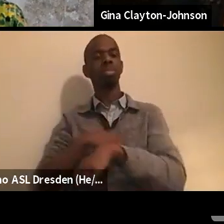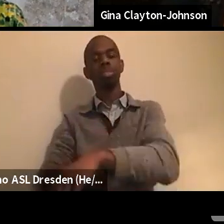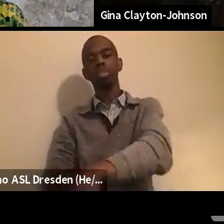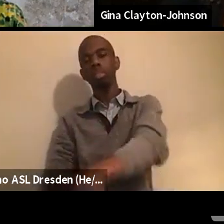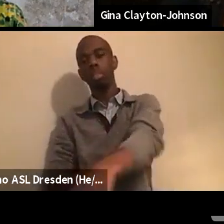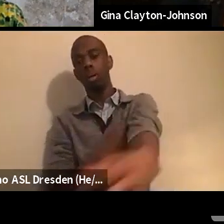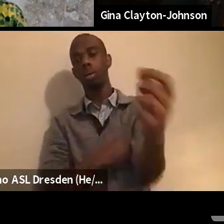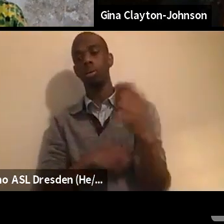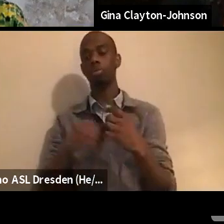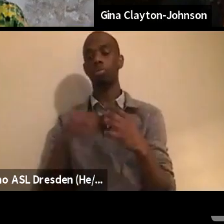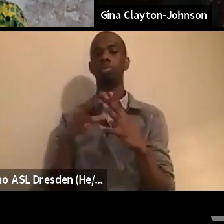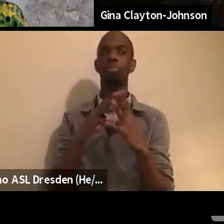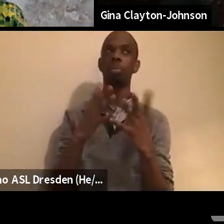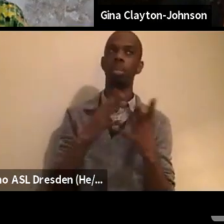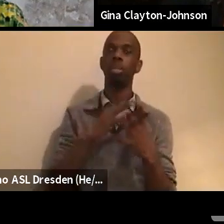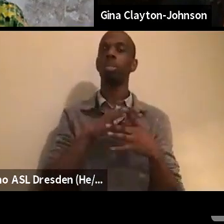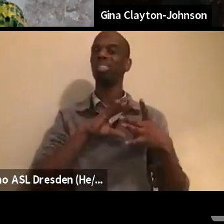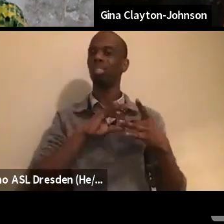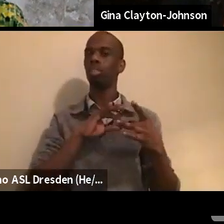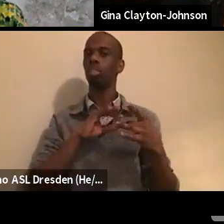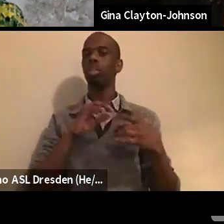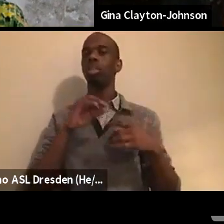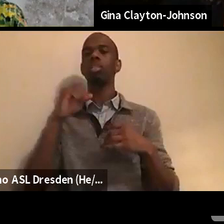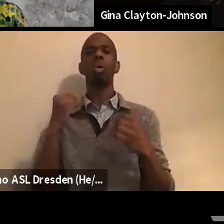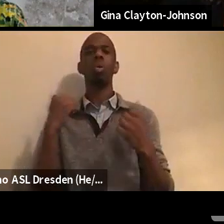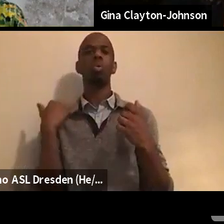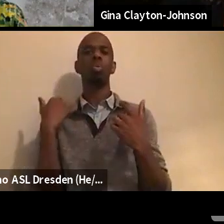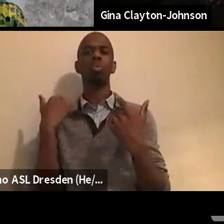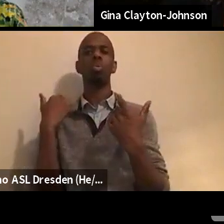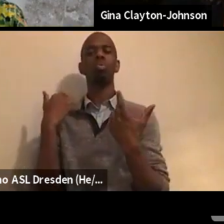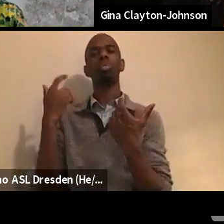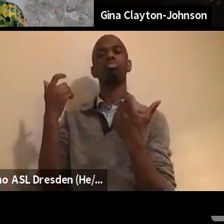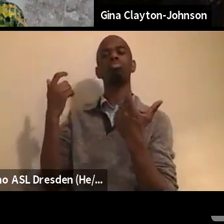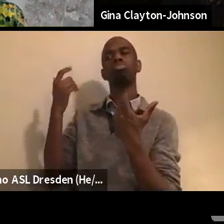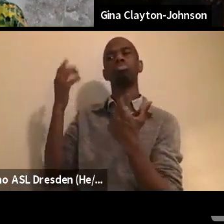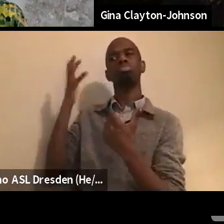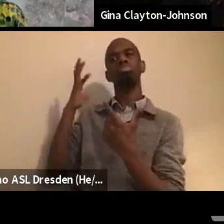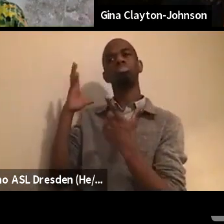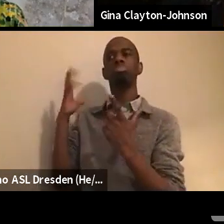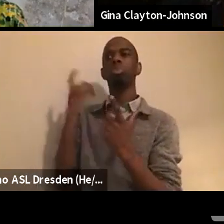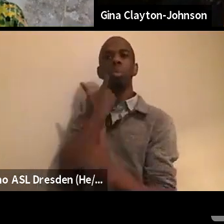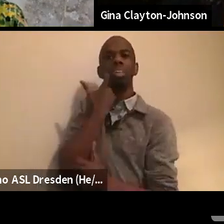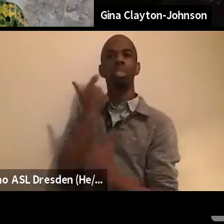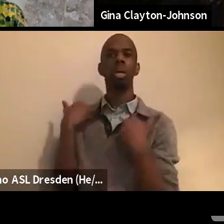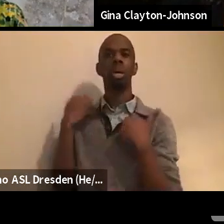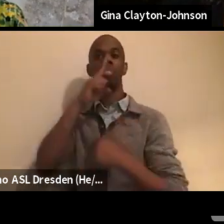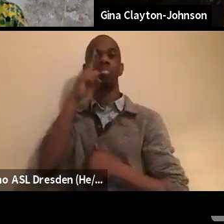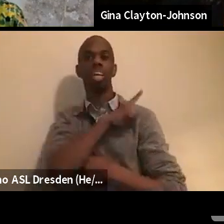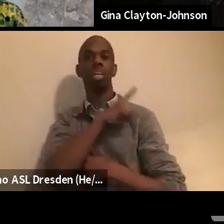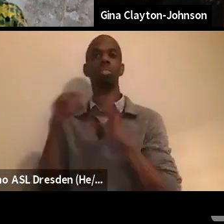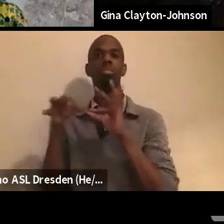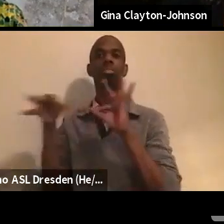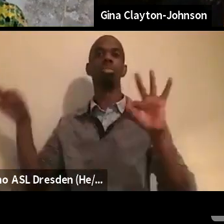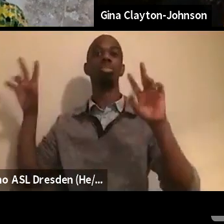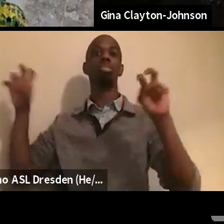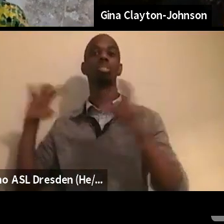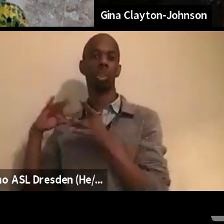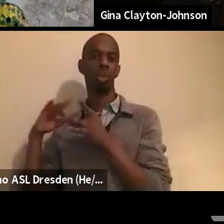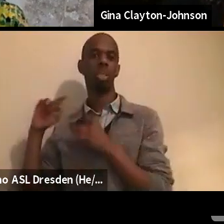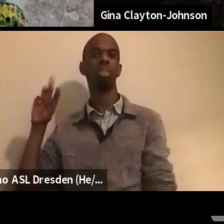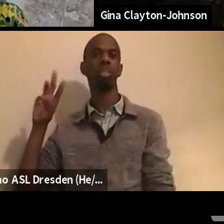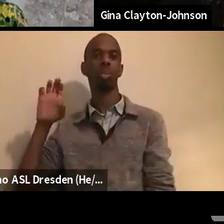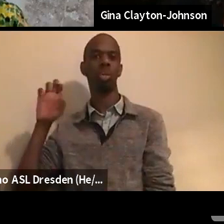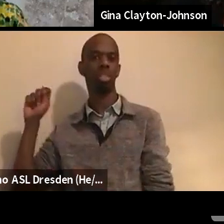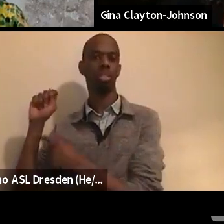Melina, there's been, there was a fake tweak that got created. It didn't go viral, thank goodness, but there was a fake tweet that got created, um, using the